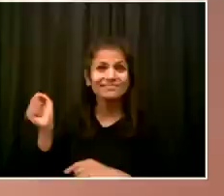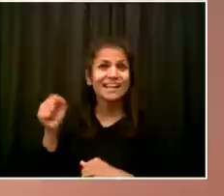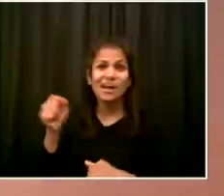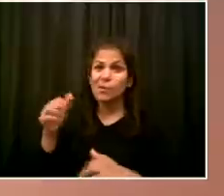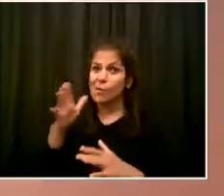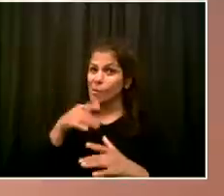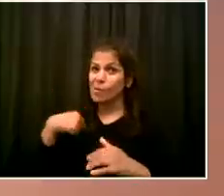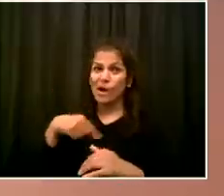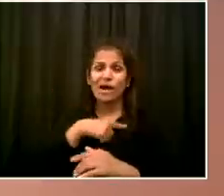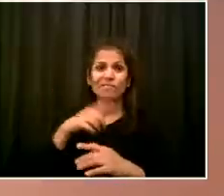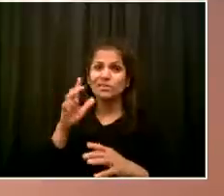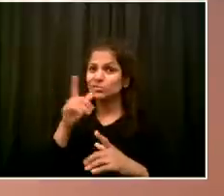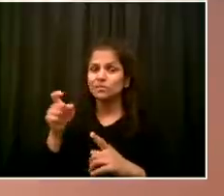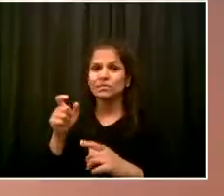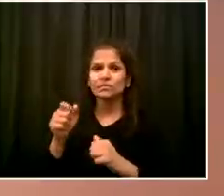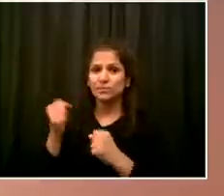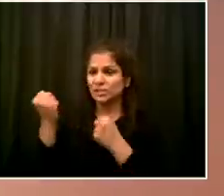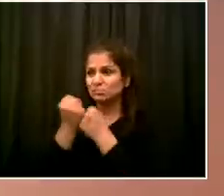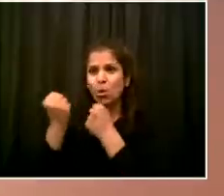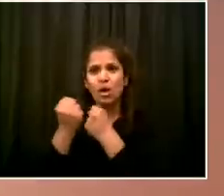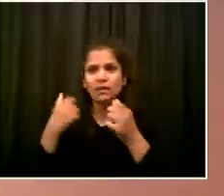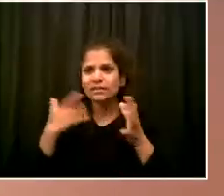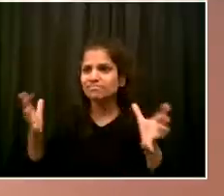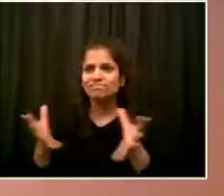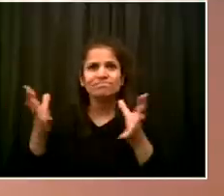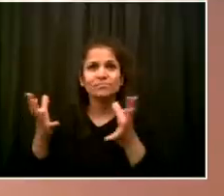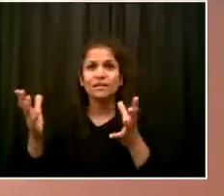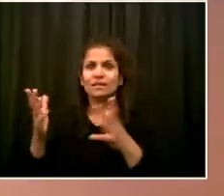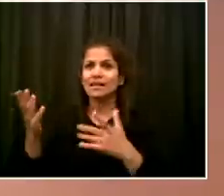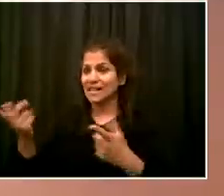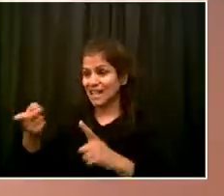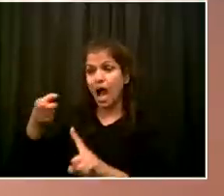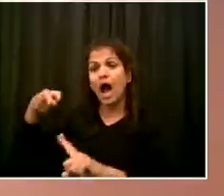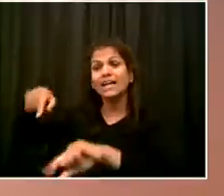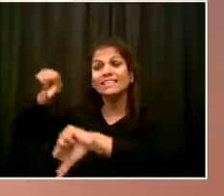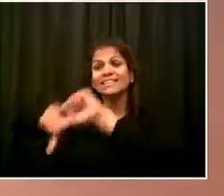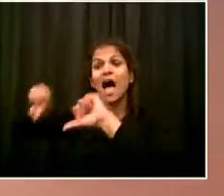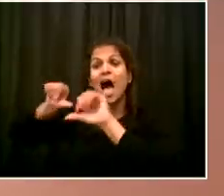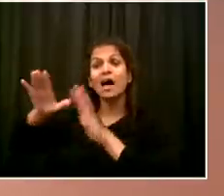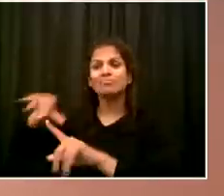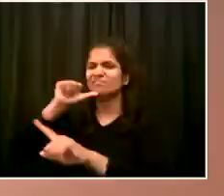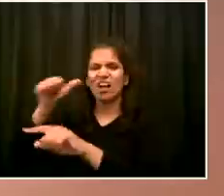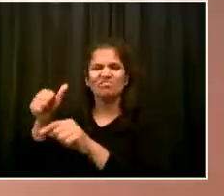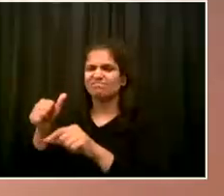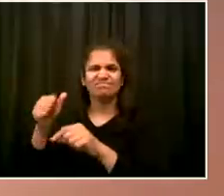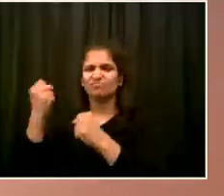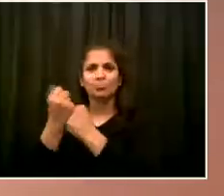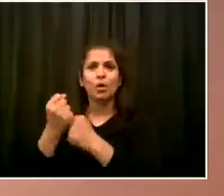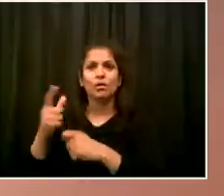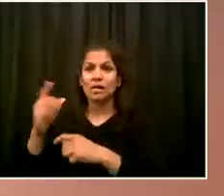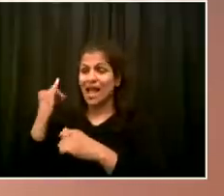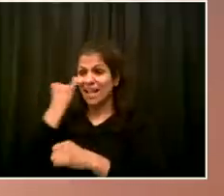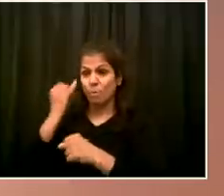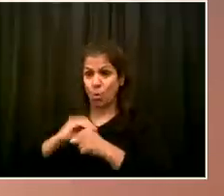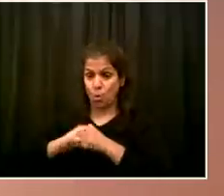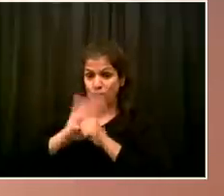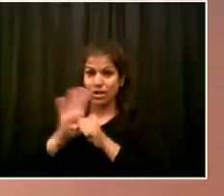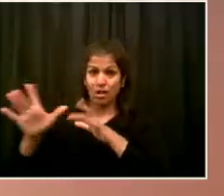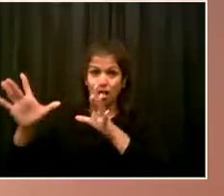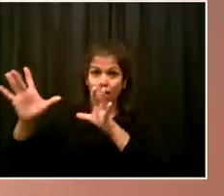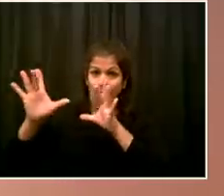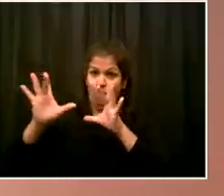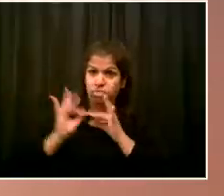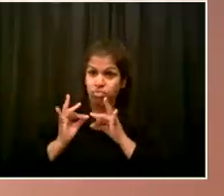return to work. I would say, just to add, the absolutely critical thing, though, is to screen for people who have active